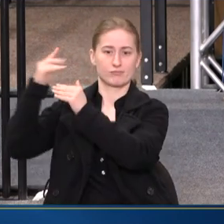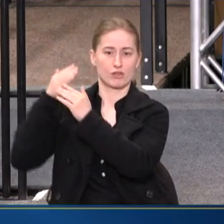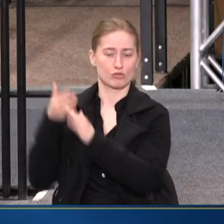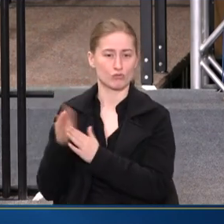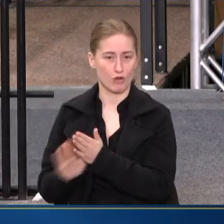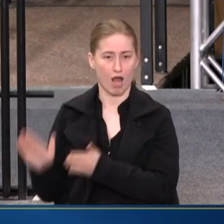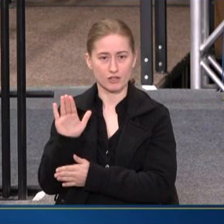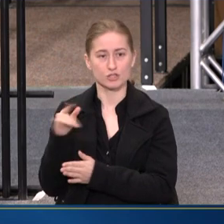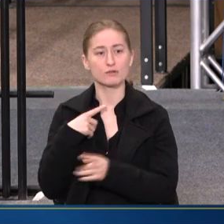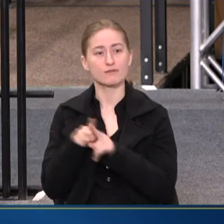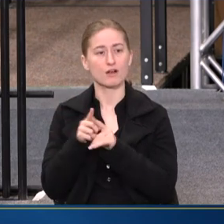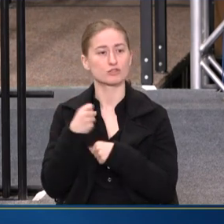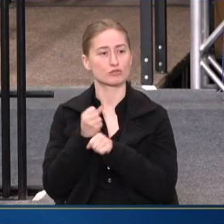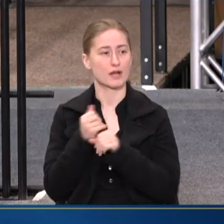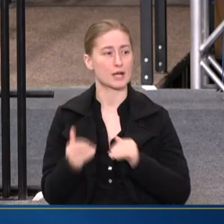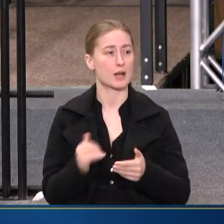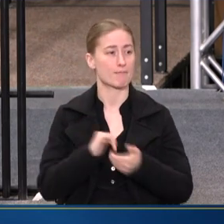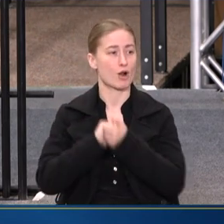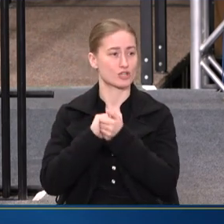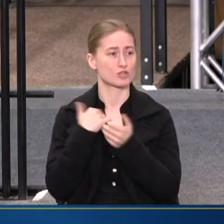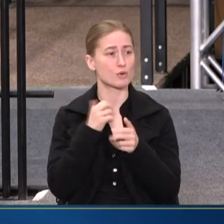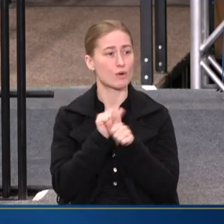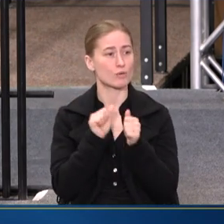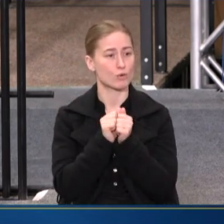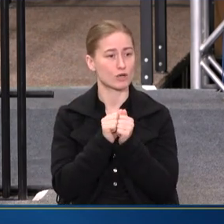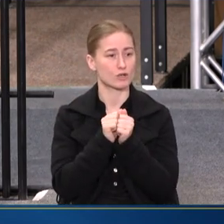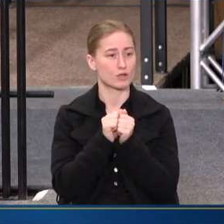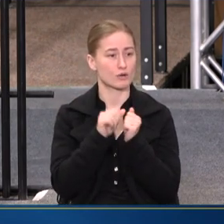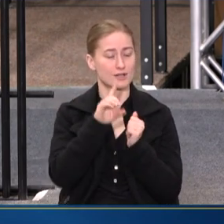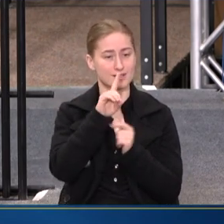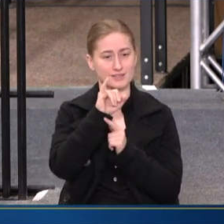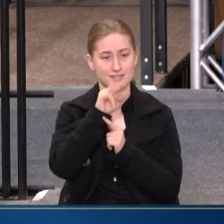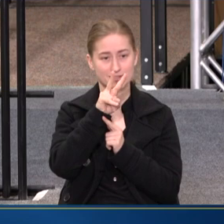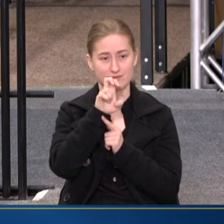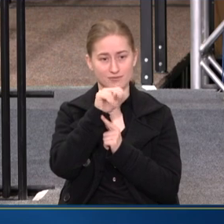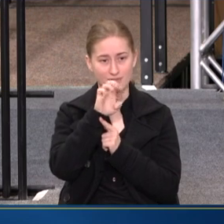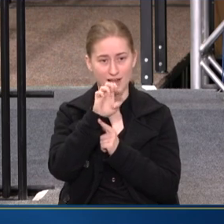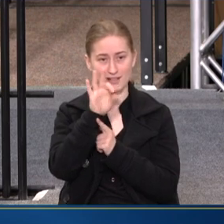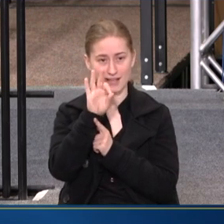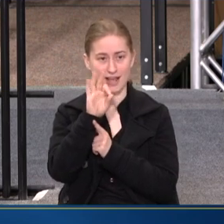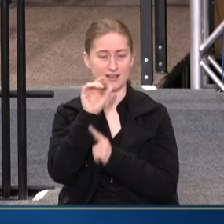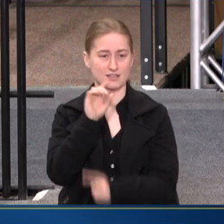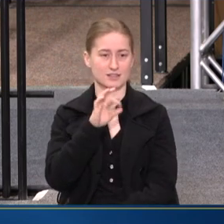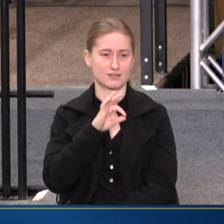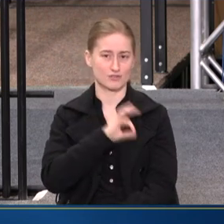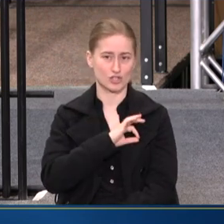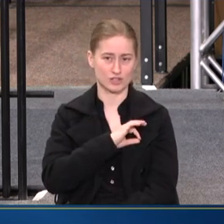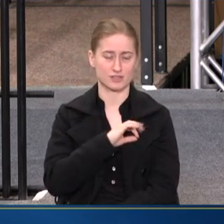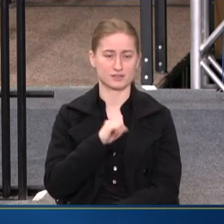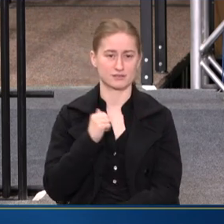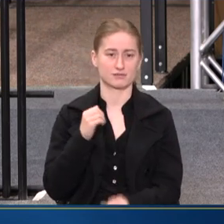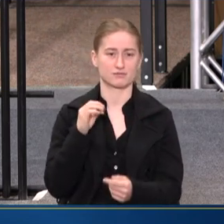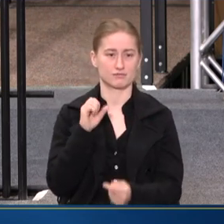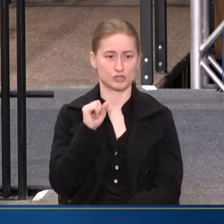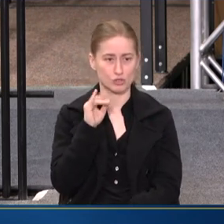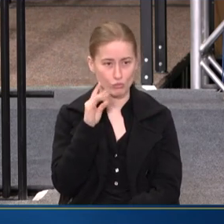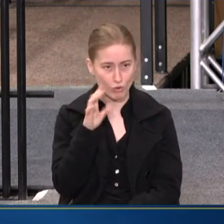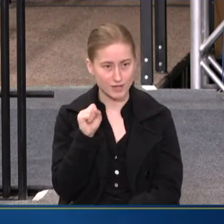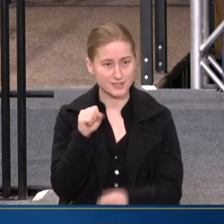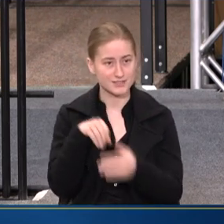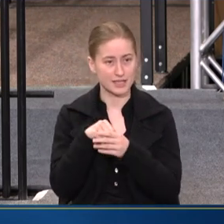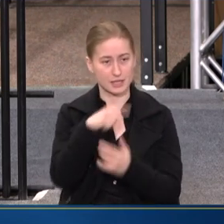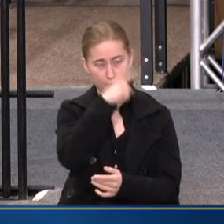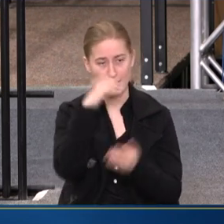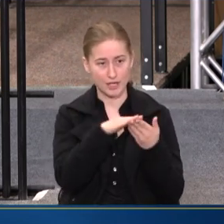ALSO HAVE CREATED A PARTNERSHIP. WE WANT TO WORK WITH THE DIVINE NINE. DIVINE NINE ARE THE FRATERNITIES AND SORORITIES IN THE BLACK